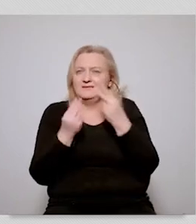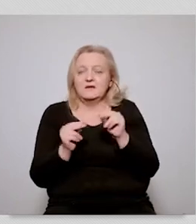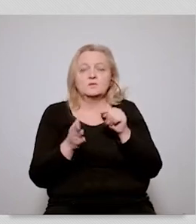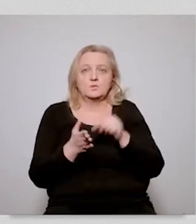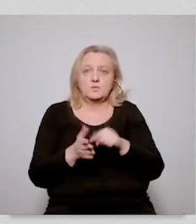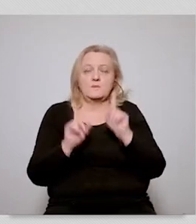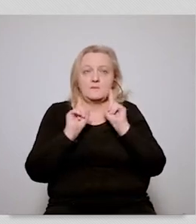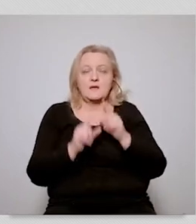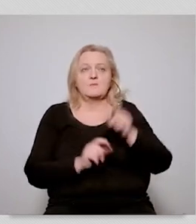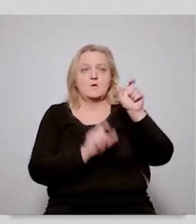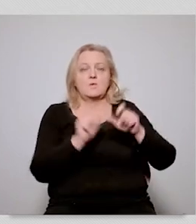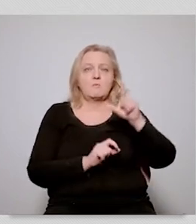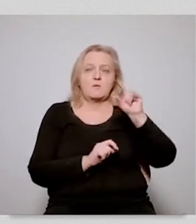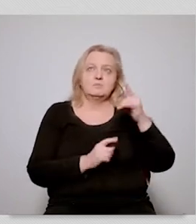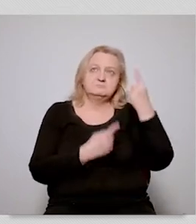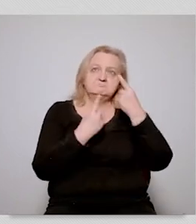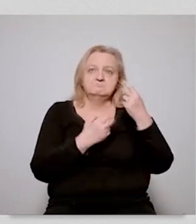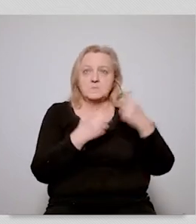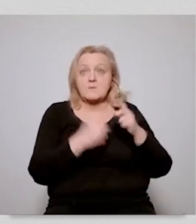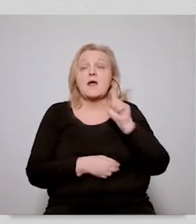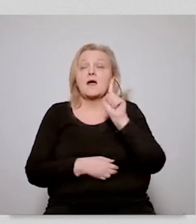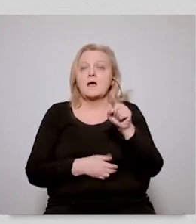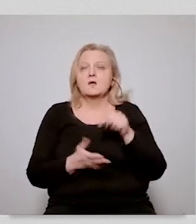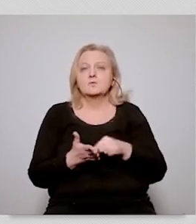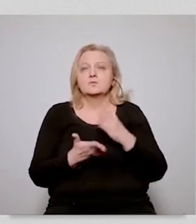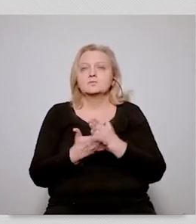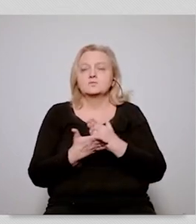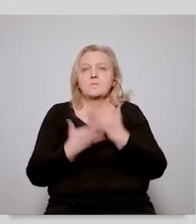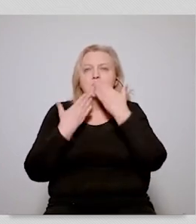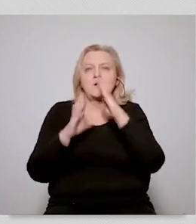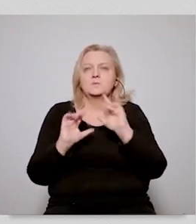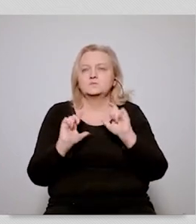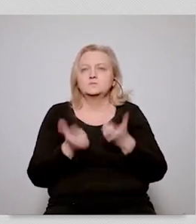They are already saying this, that we are going to lose this kind of sovereignty.